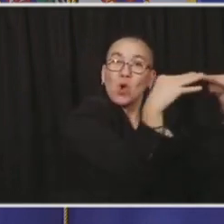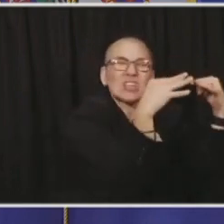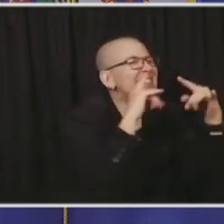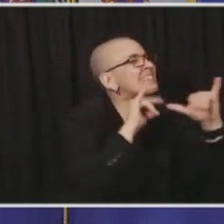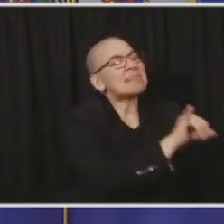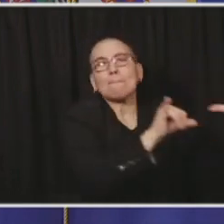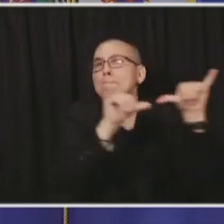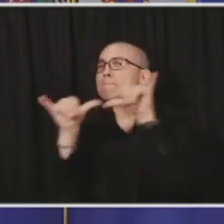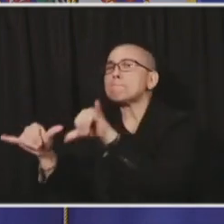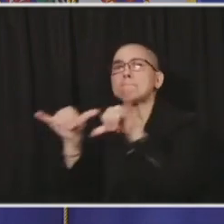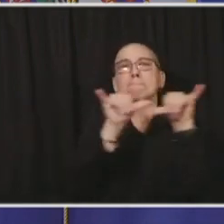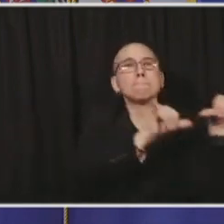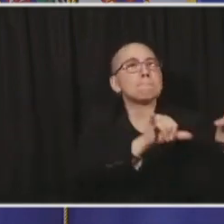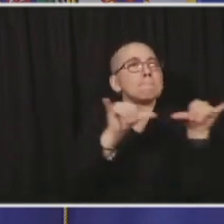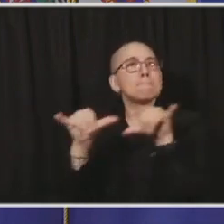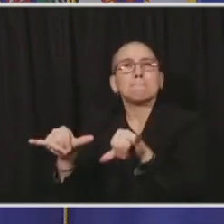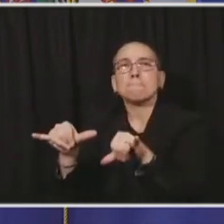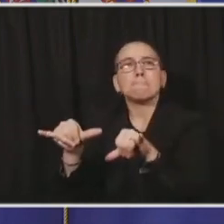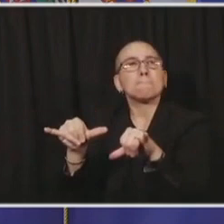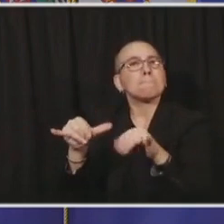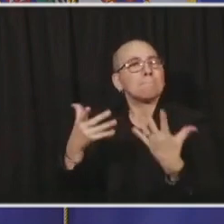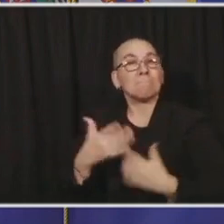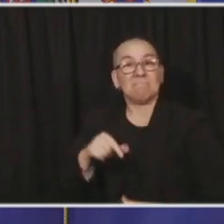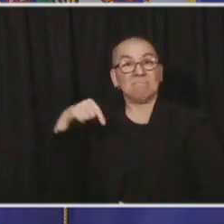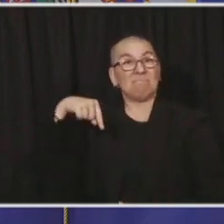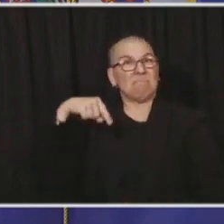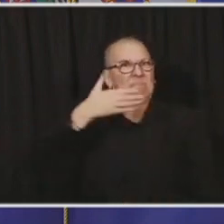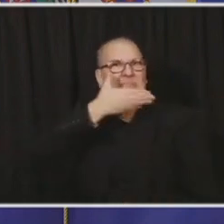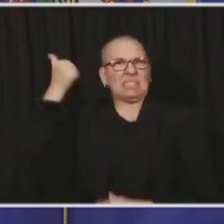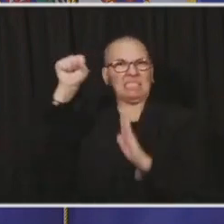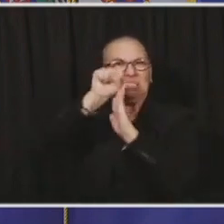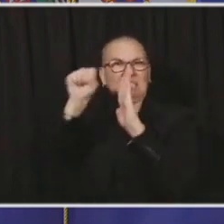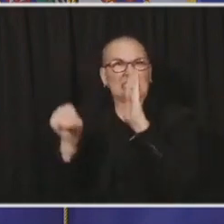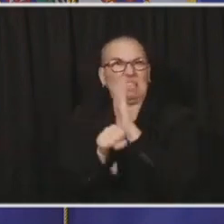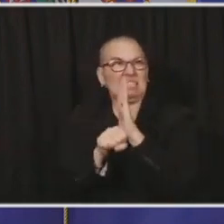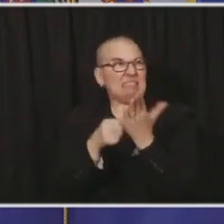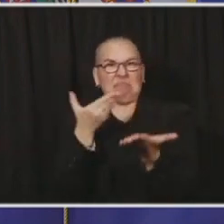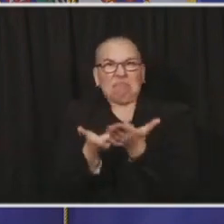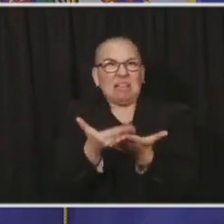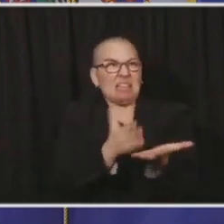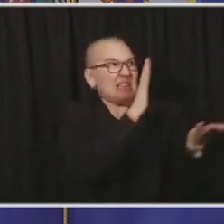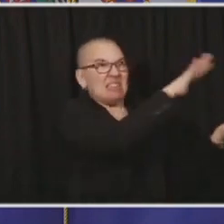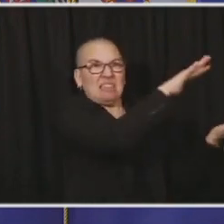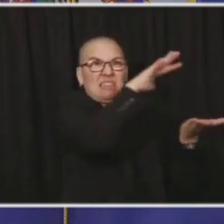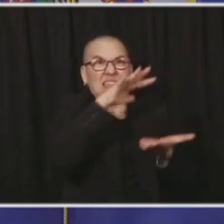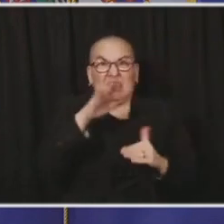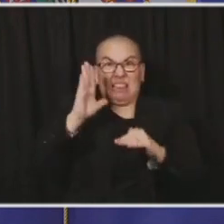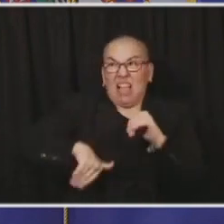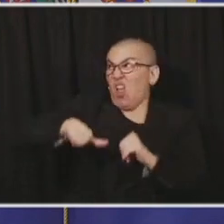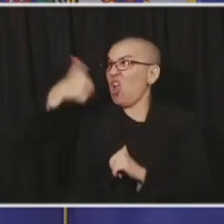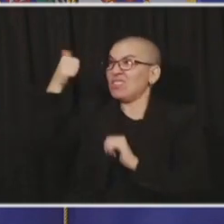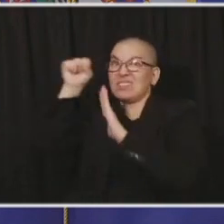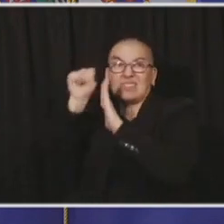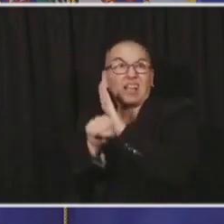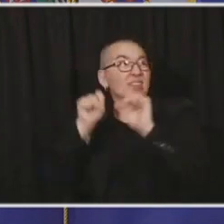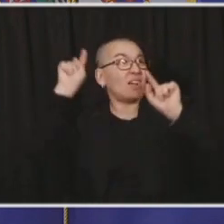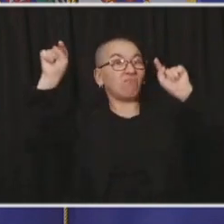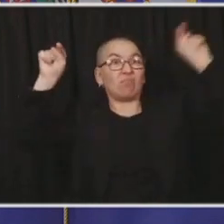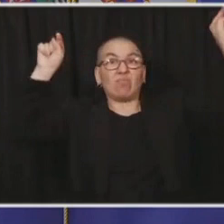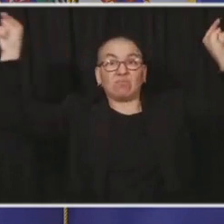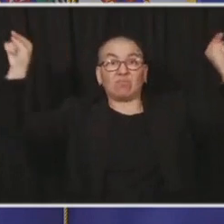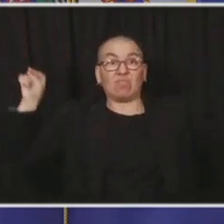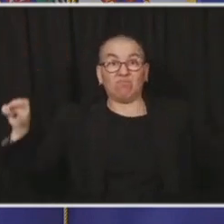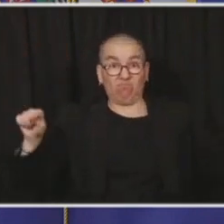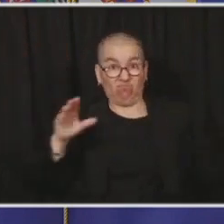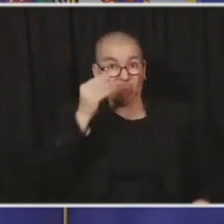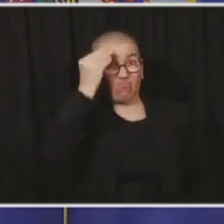of support in the nation. I am feeling also very helpful that this package, another one can come on top of it from the federal government. That